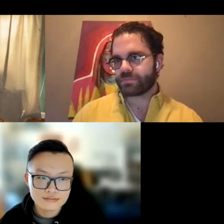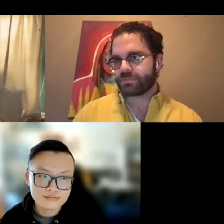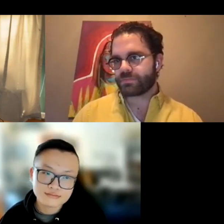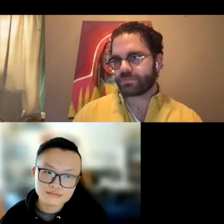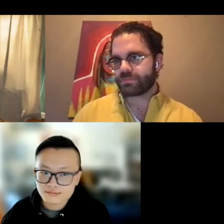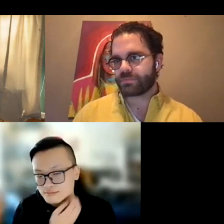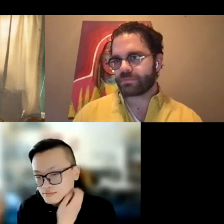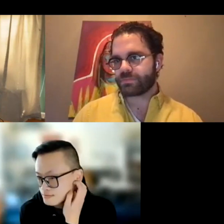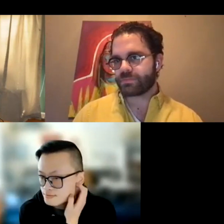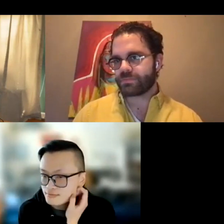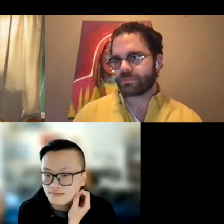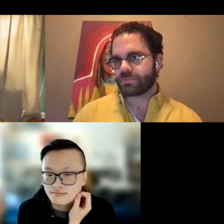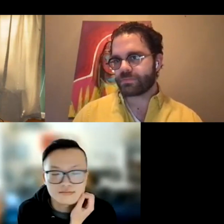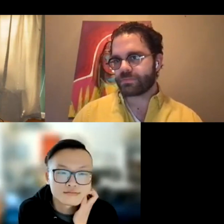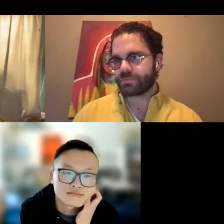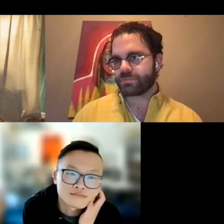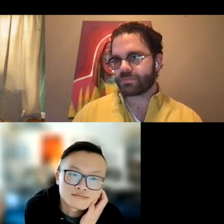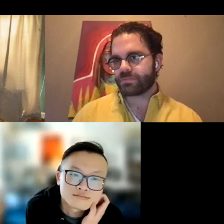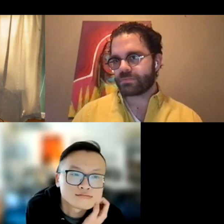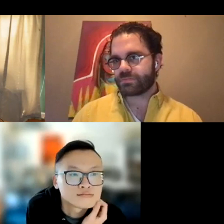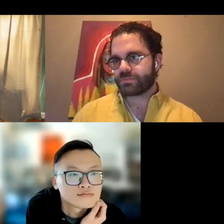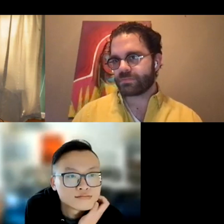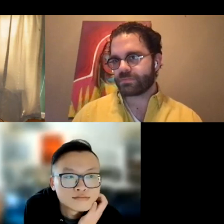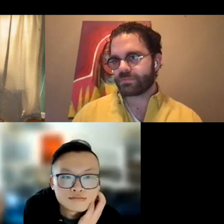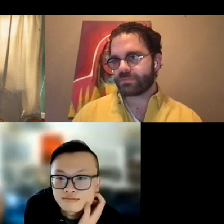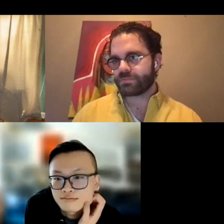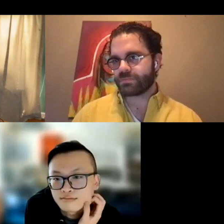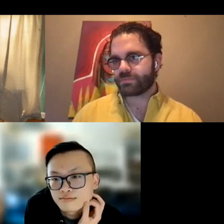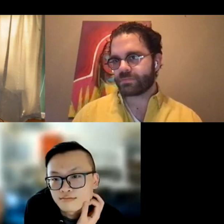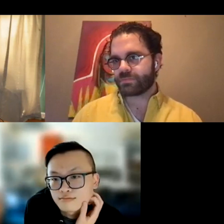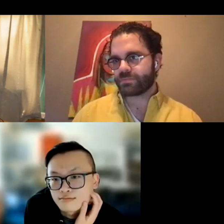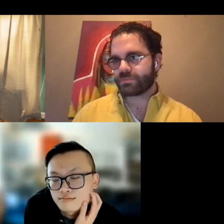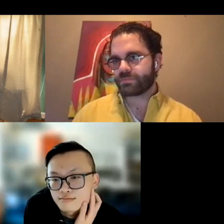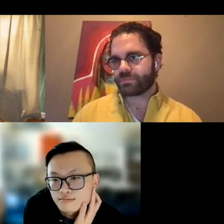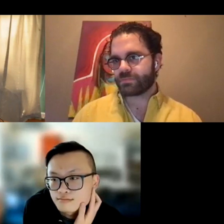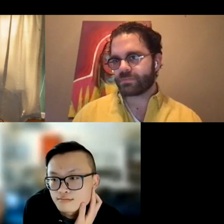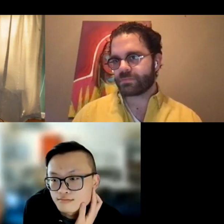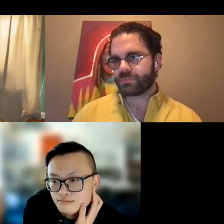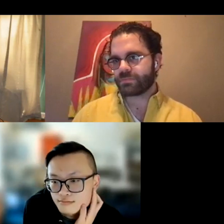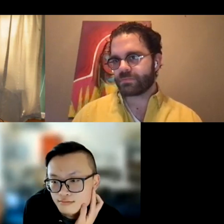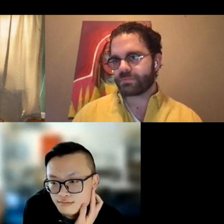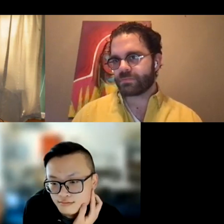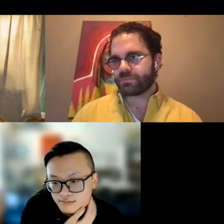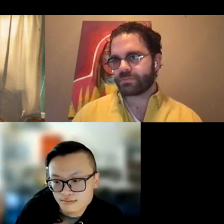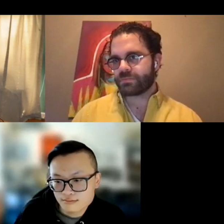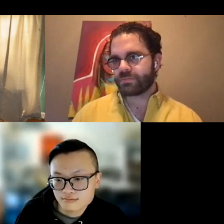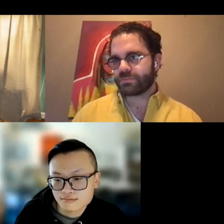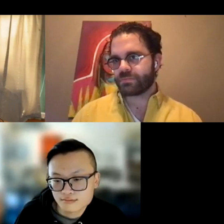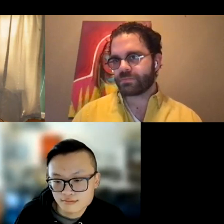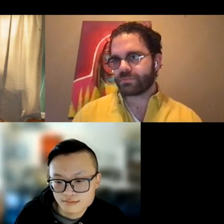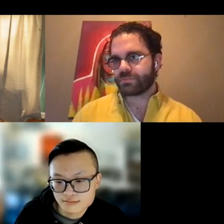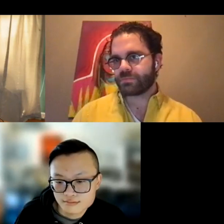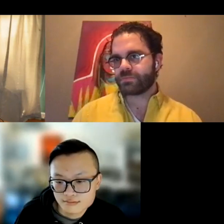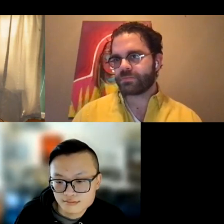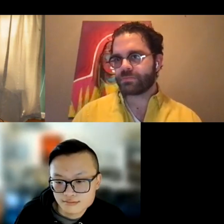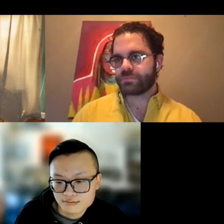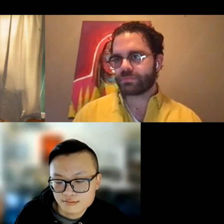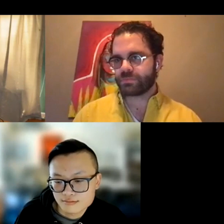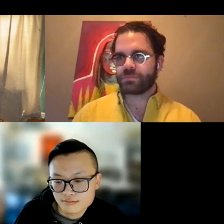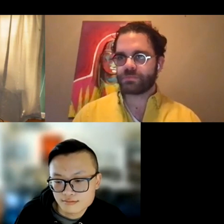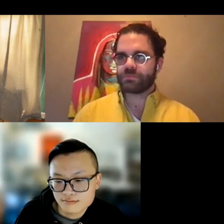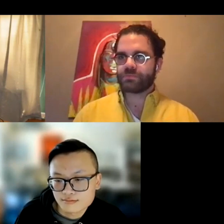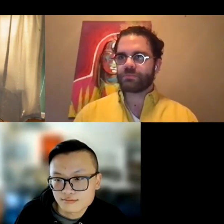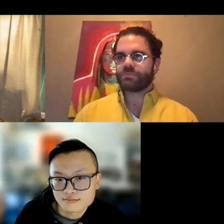or television and movies felt incredibly accessible. And so when I started like performing and